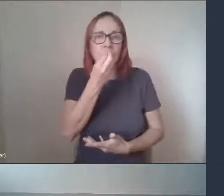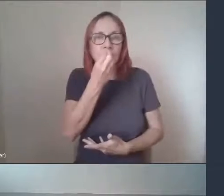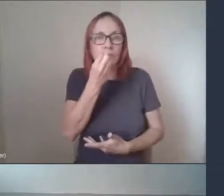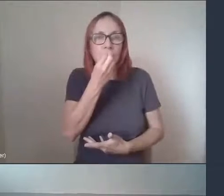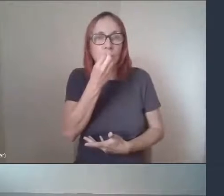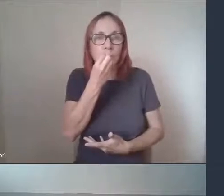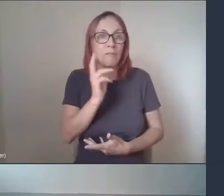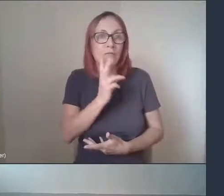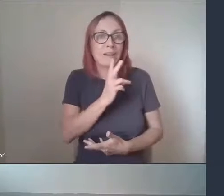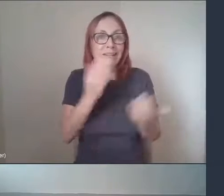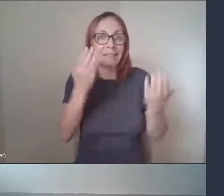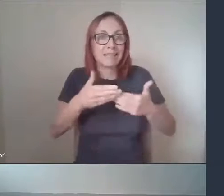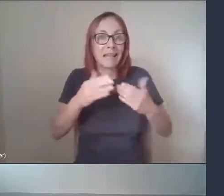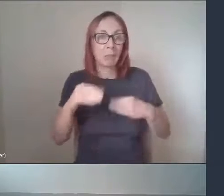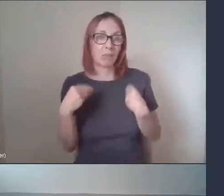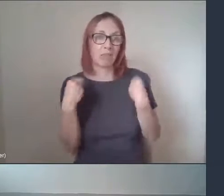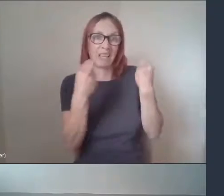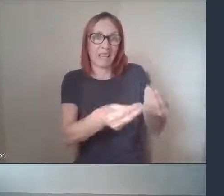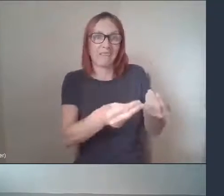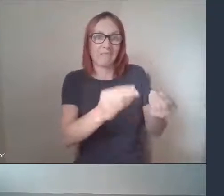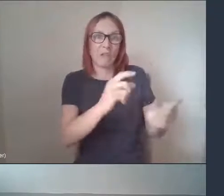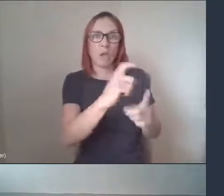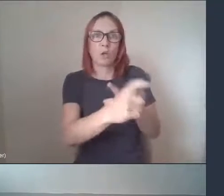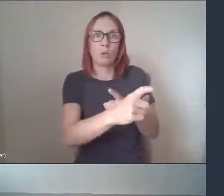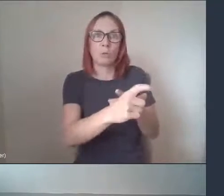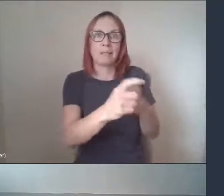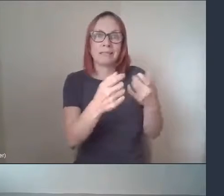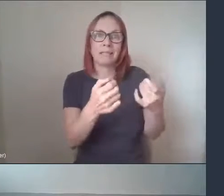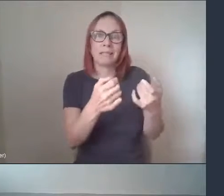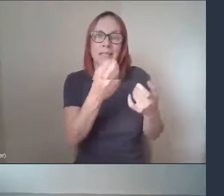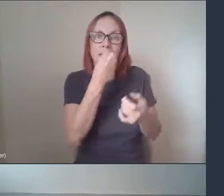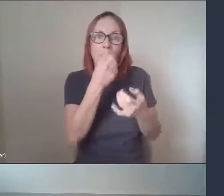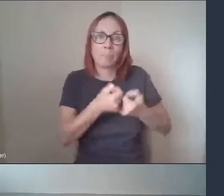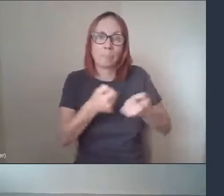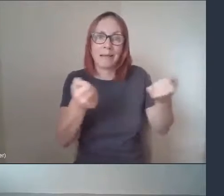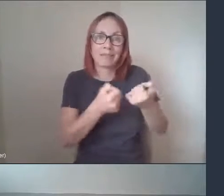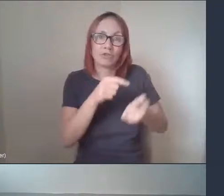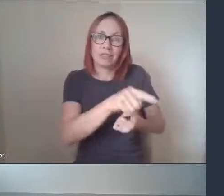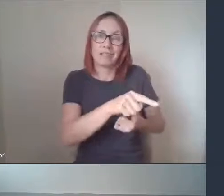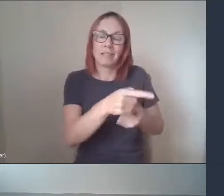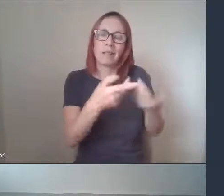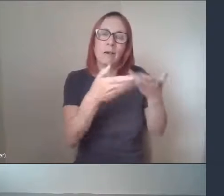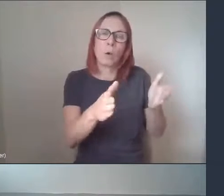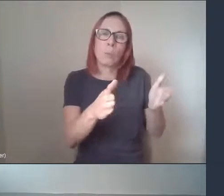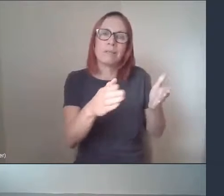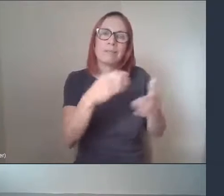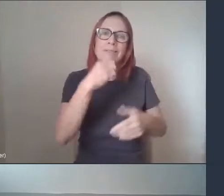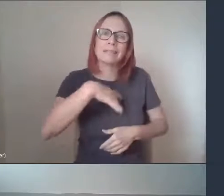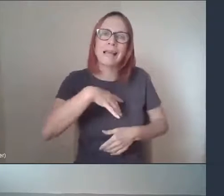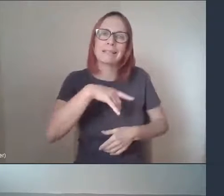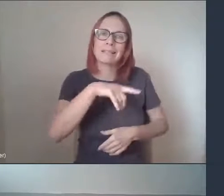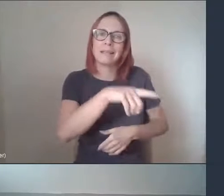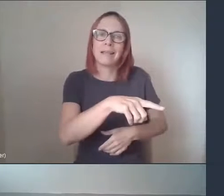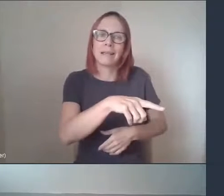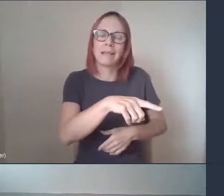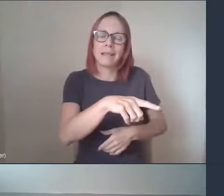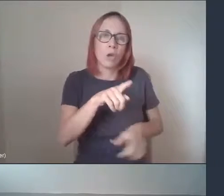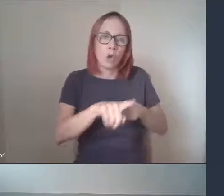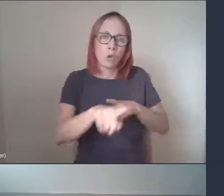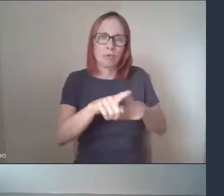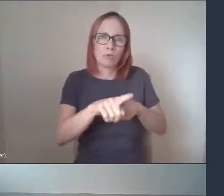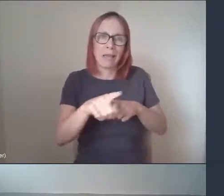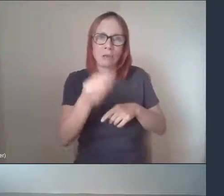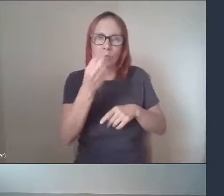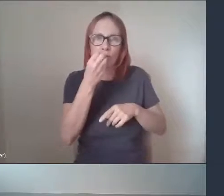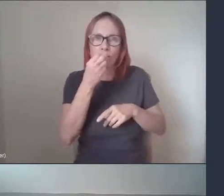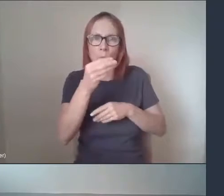to a community pantry that was open on a Saturday. So we're passing food around, trying to make sure that it gets used because we know there's a lot of